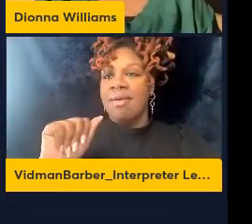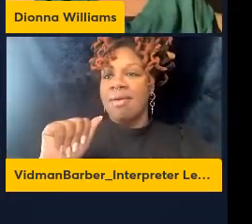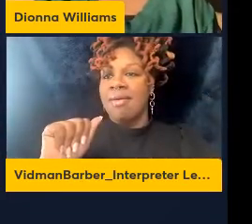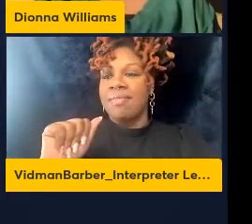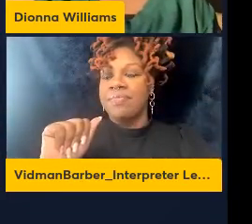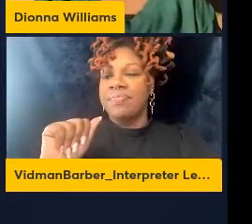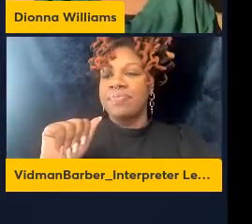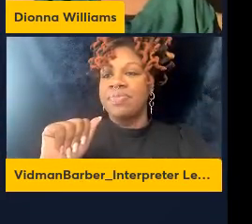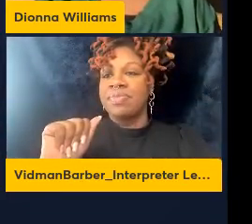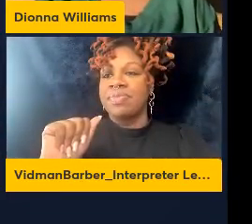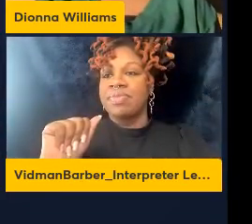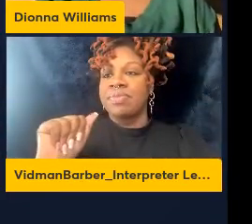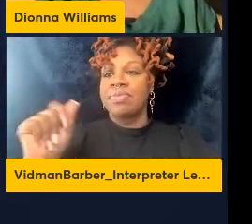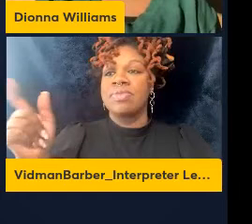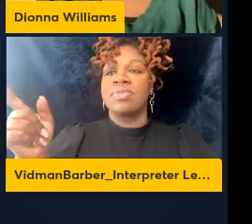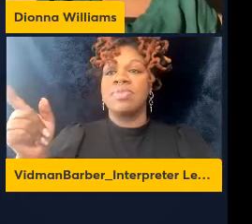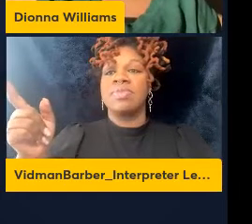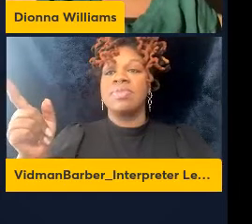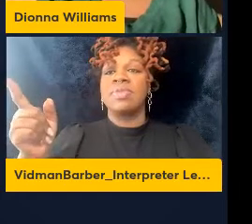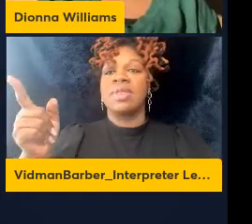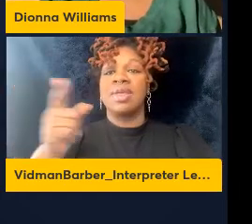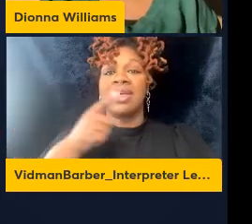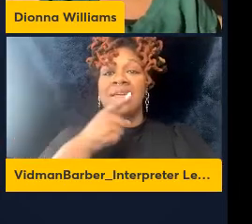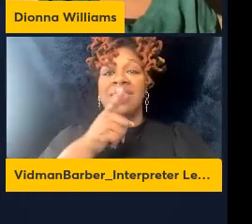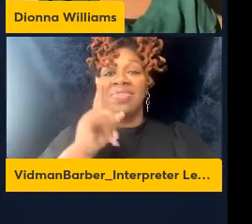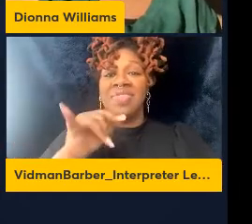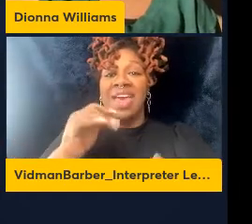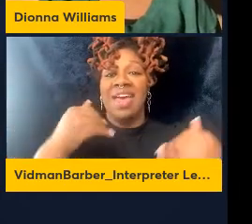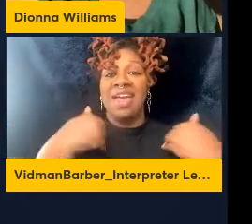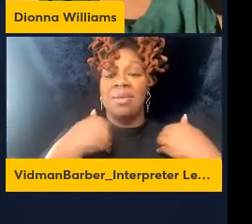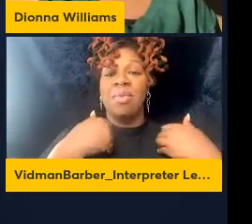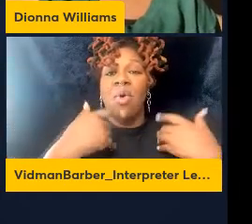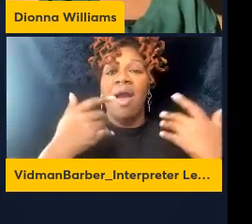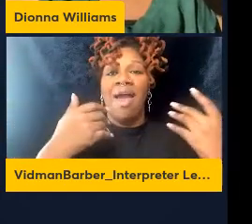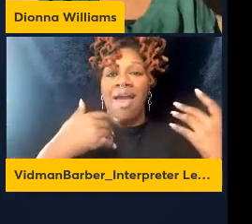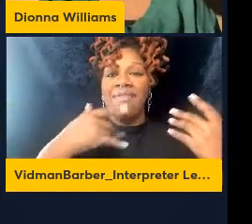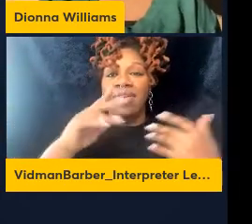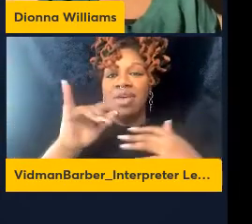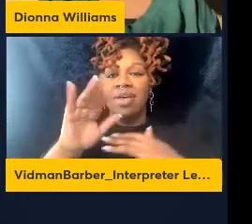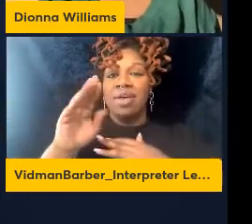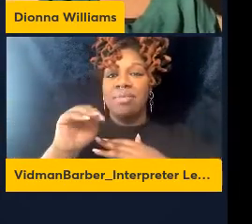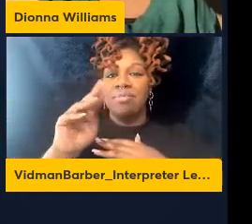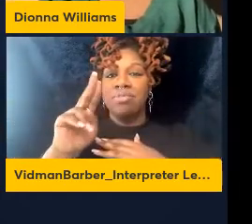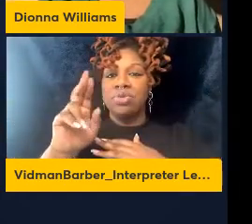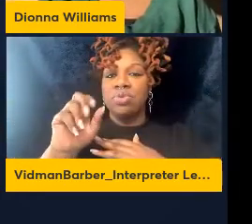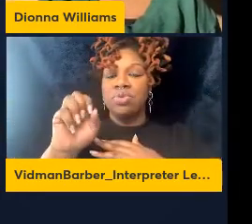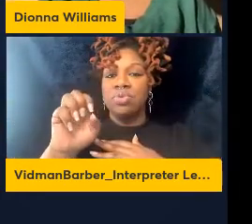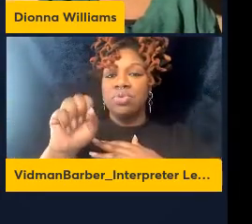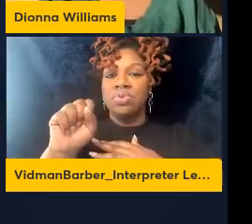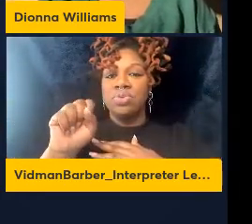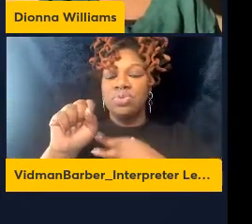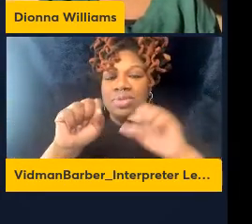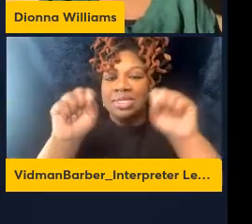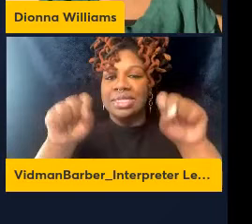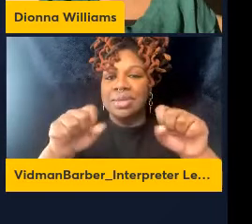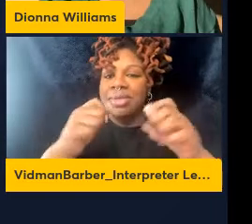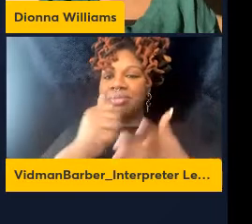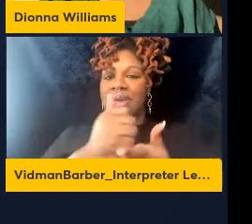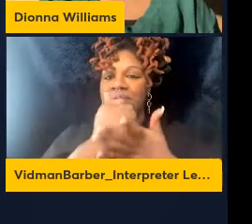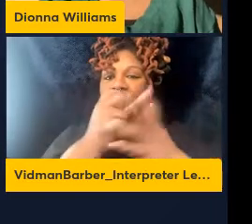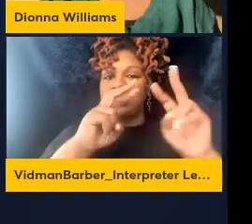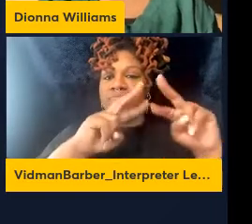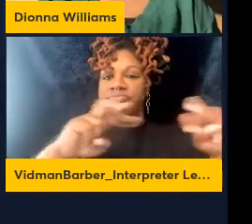highly consistent because animals have an intact immune system. And it's the most widely used animal model to look at SIV in an intact immune